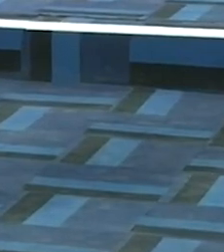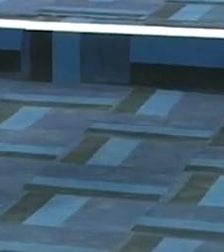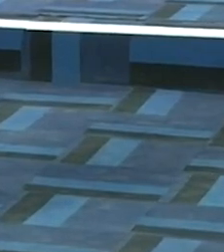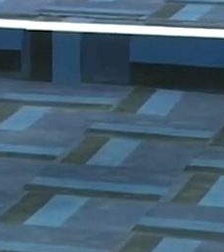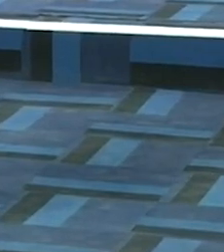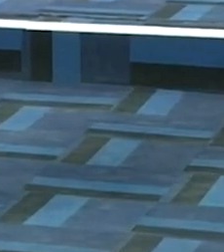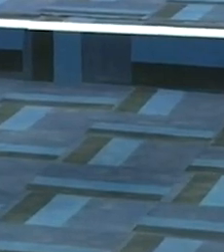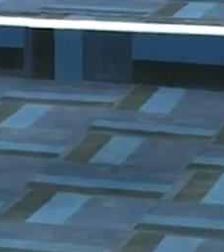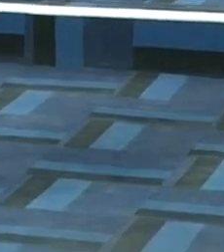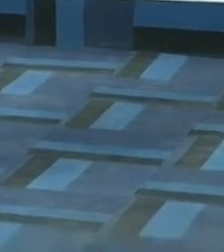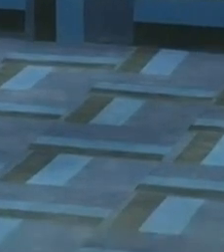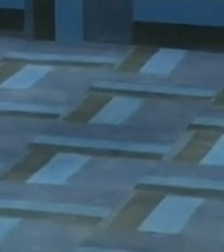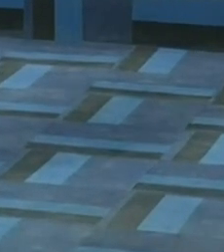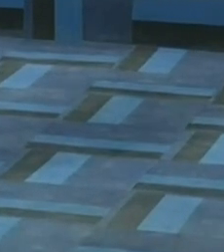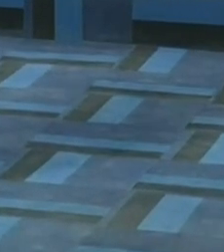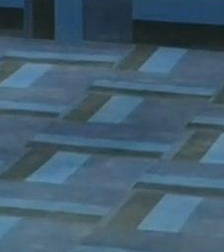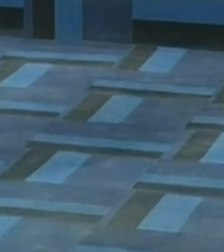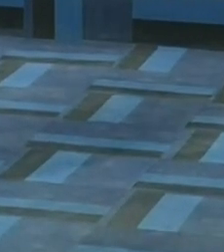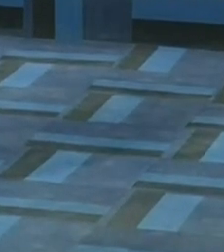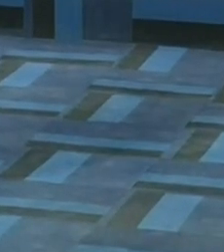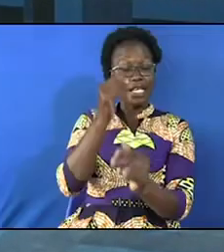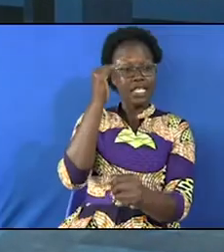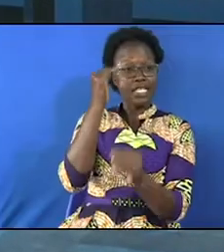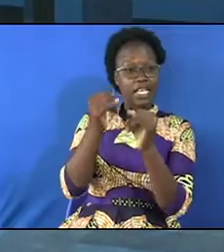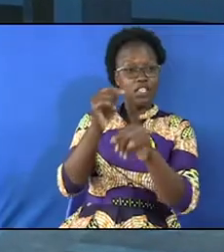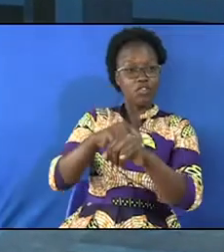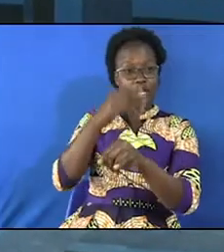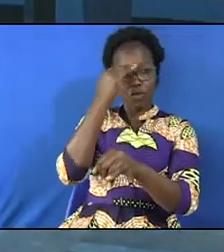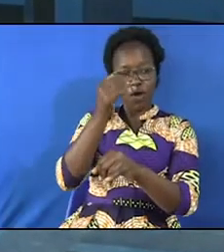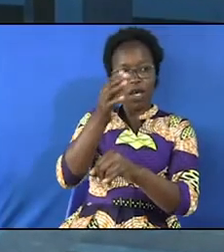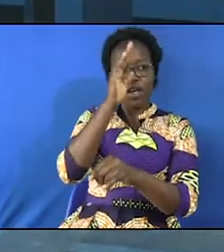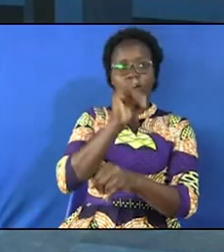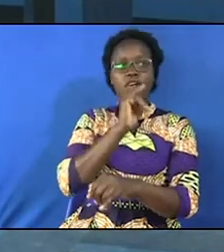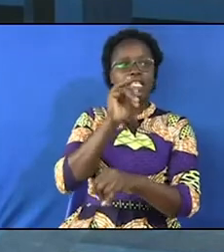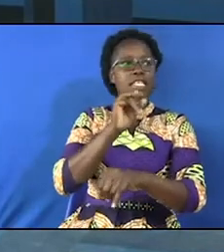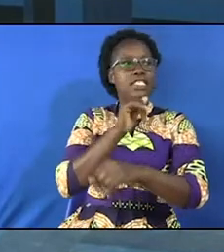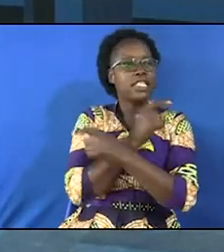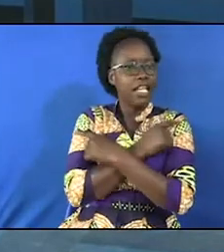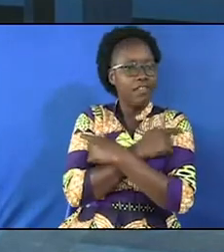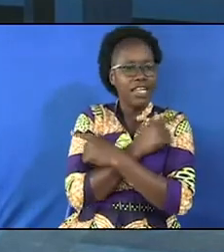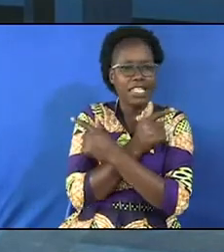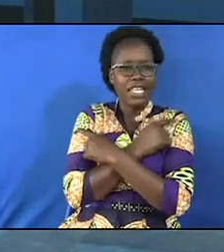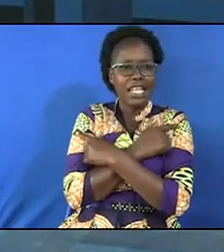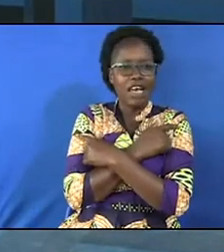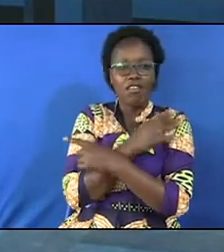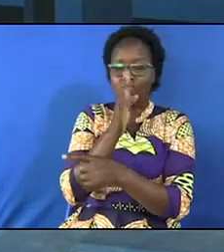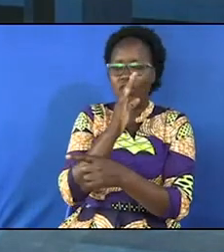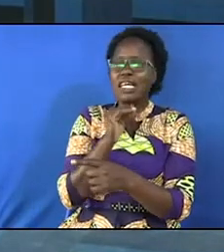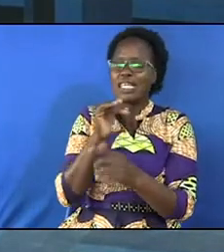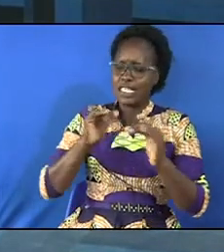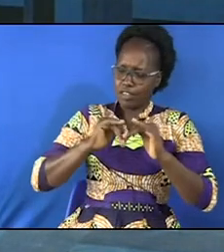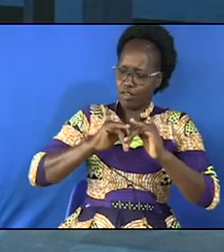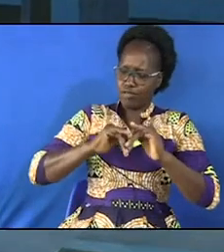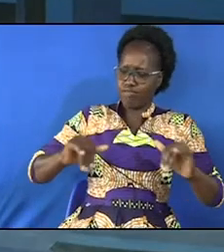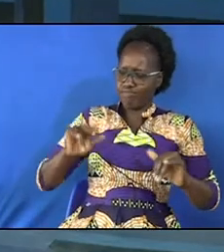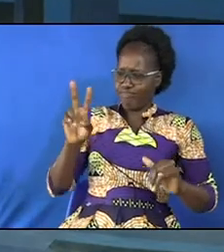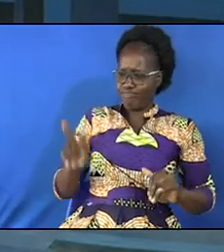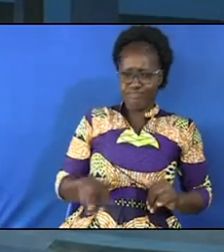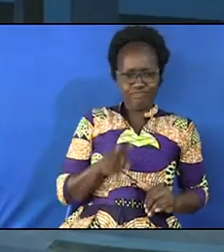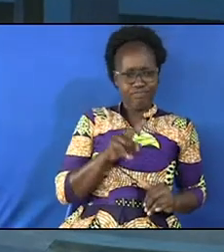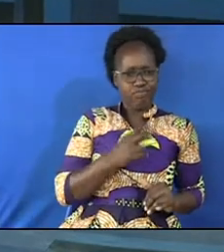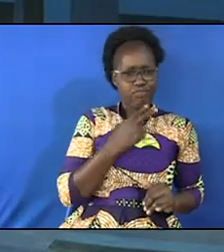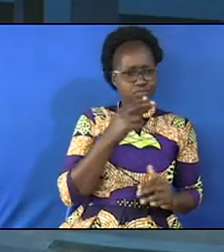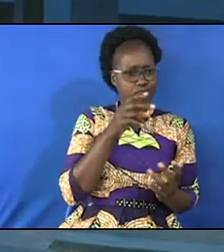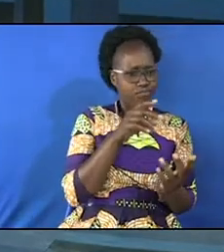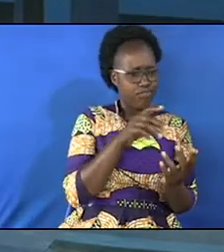must grow together till the close of time because God is love but the love of God does not segregate those to love